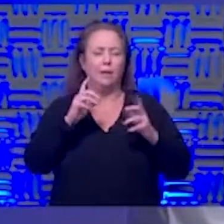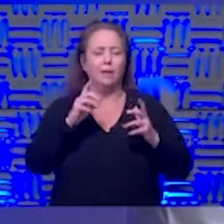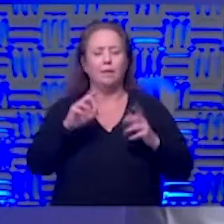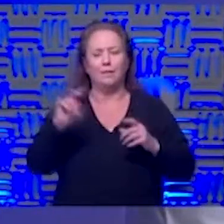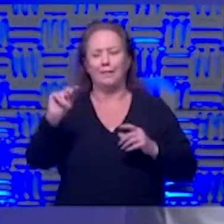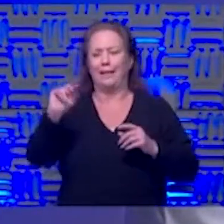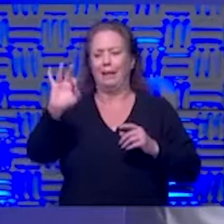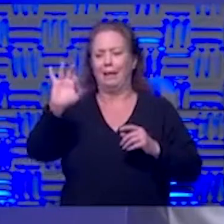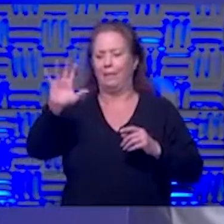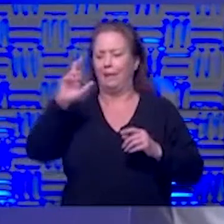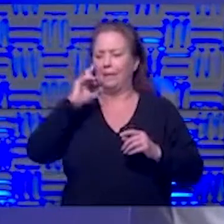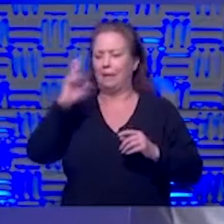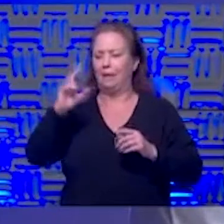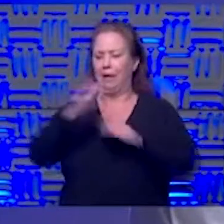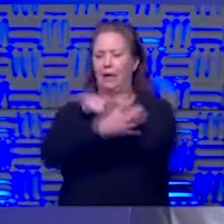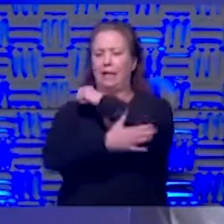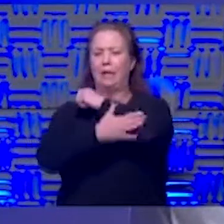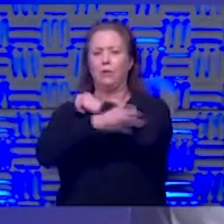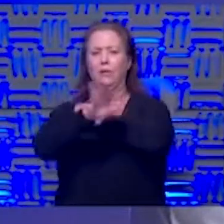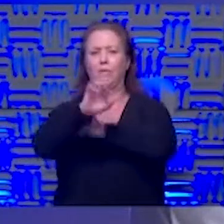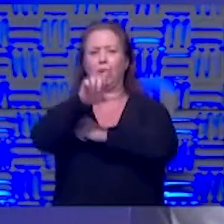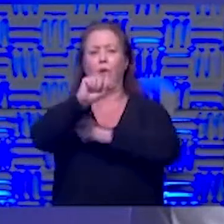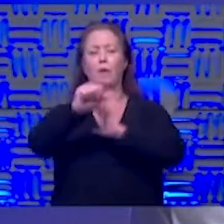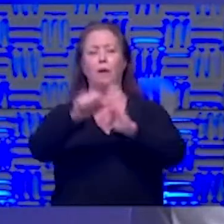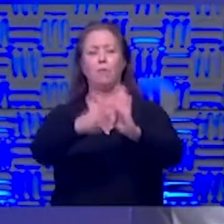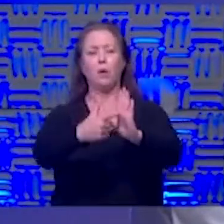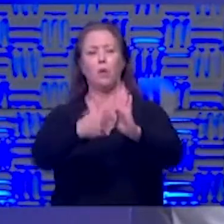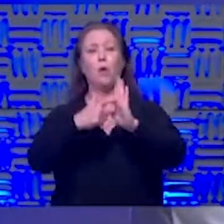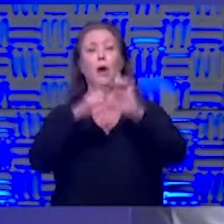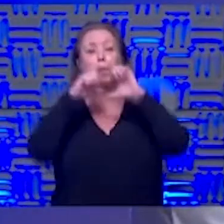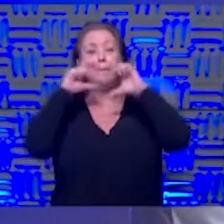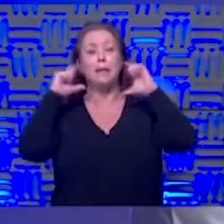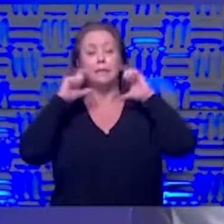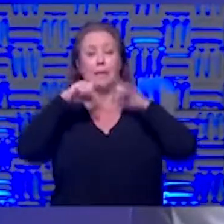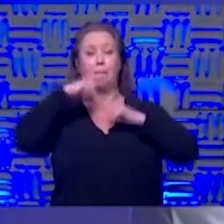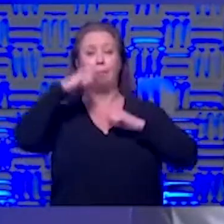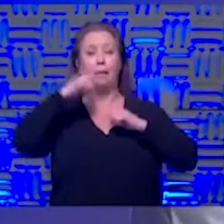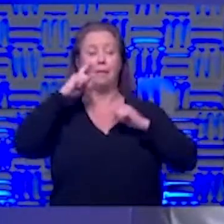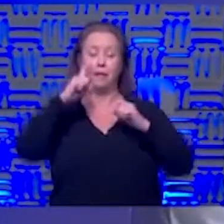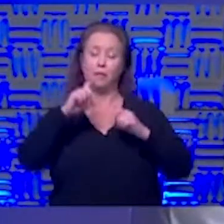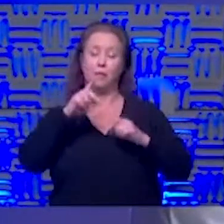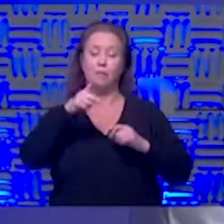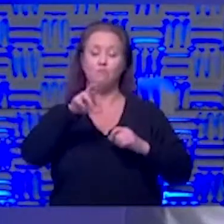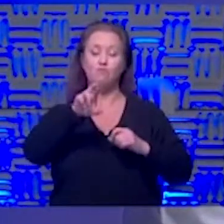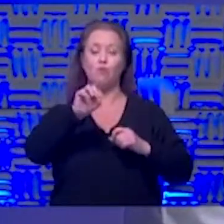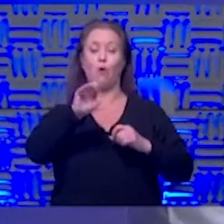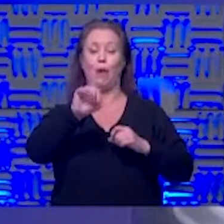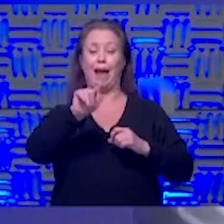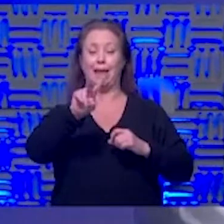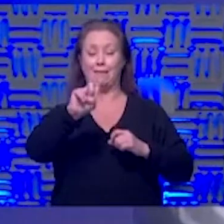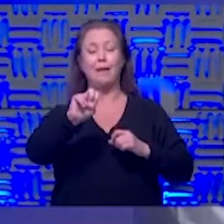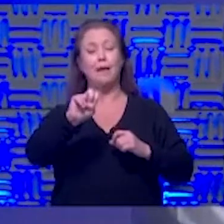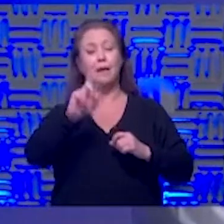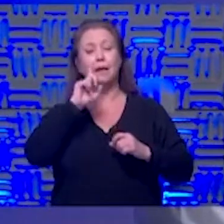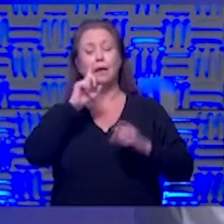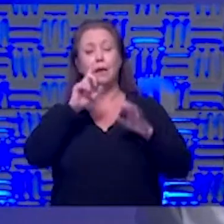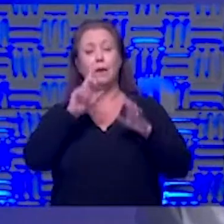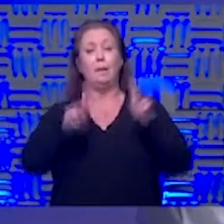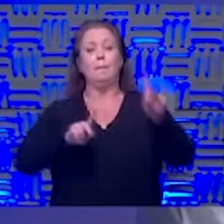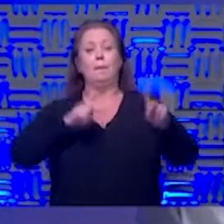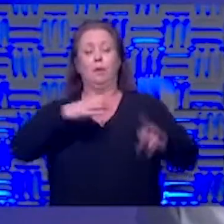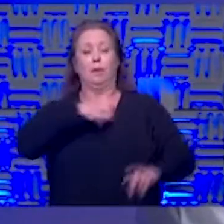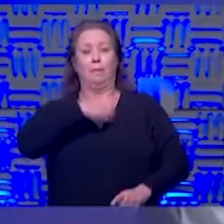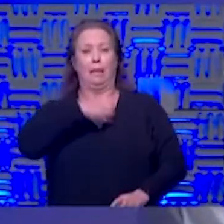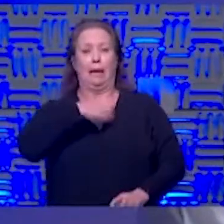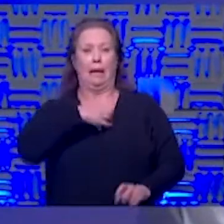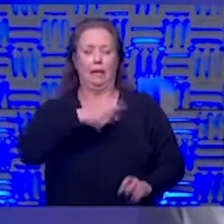mandate um in a county in florida about wearing masks in public which i think is very proactive and very good and there were people complaining